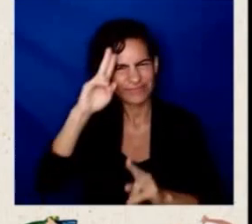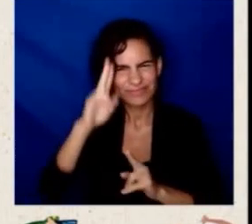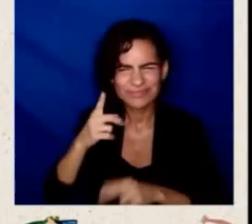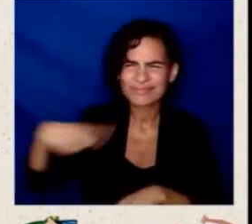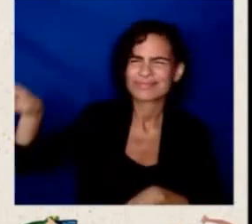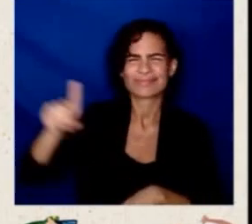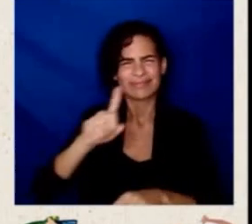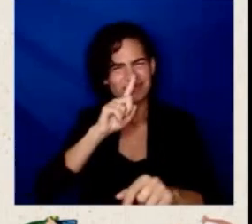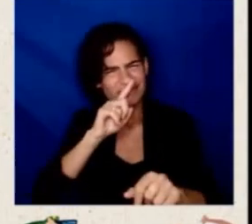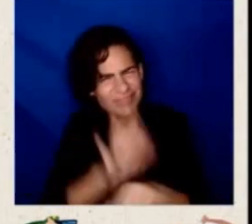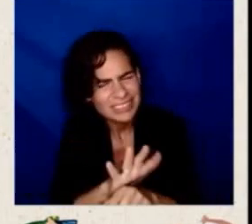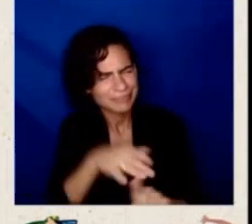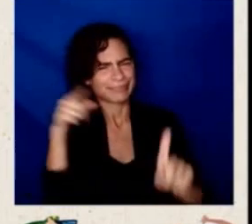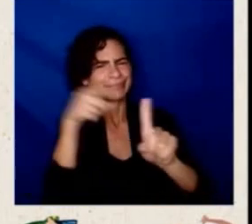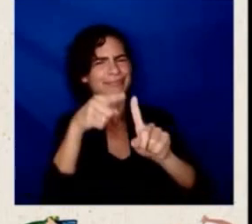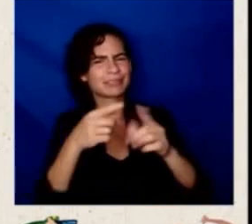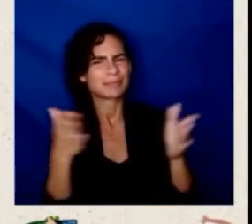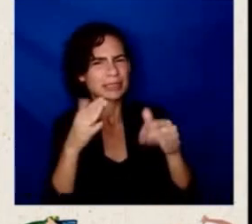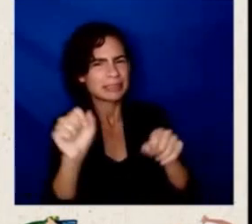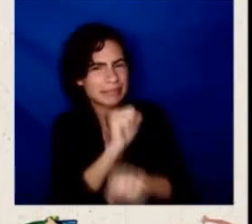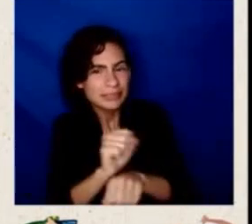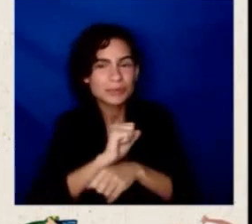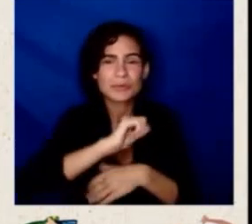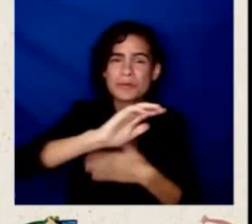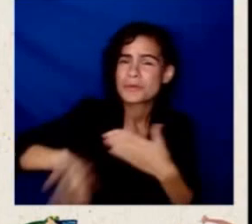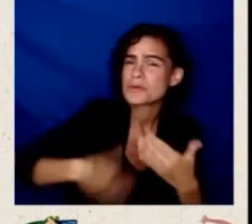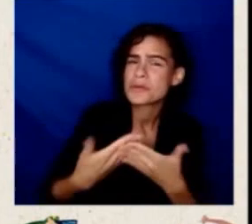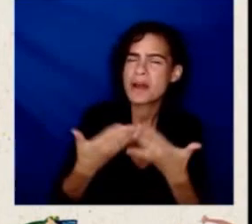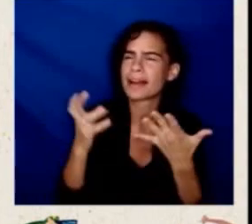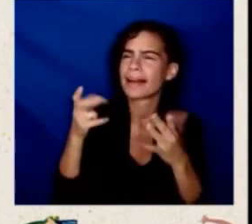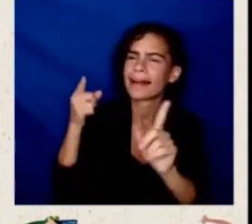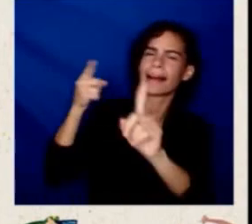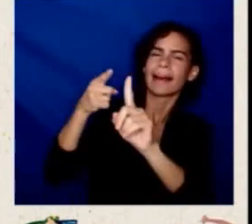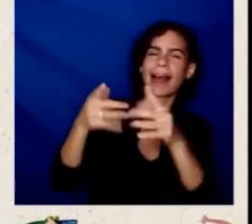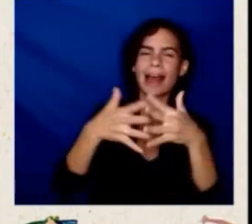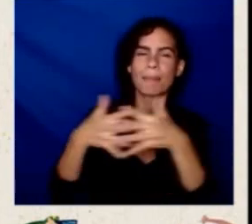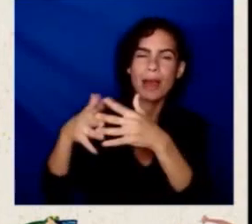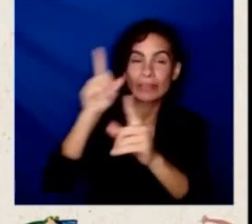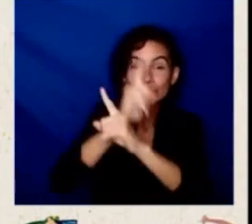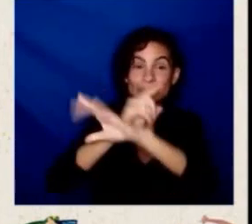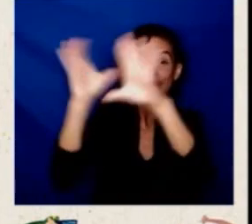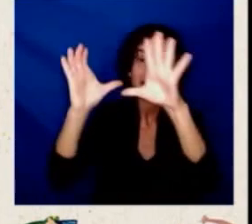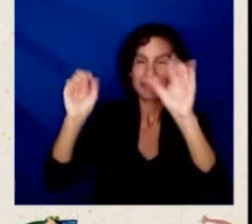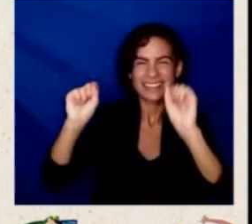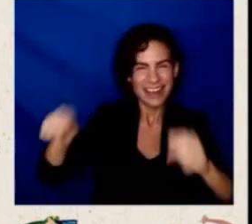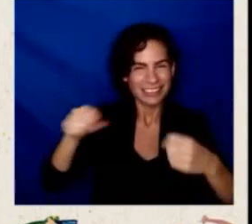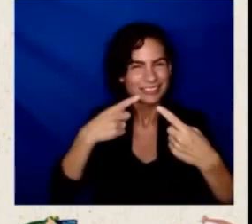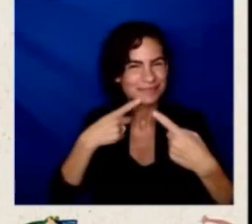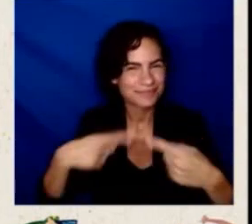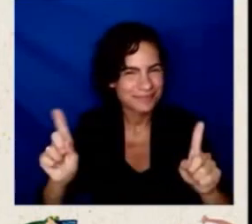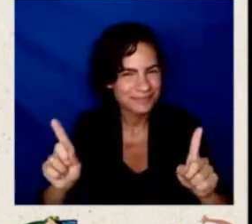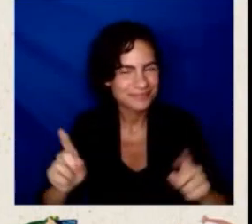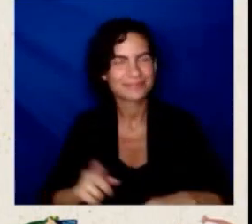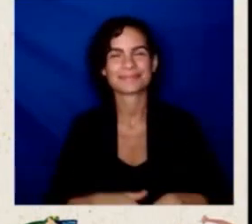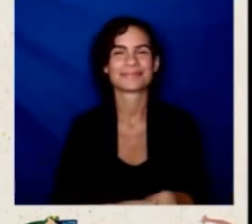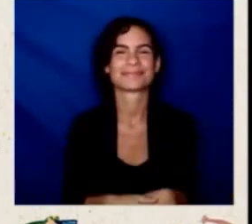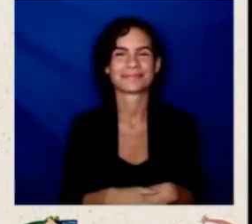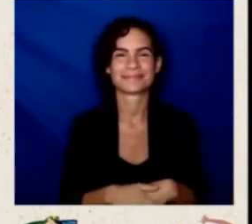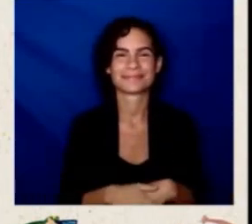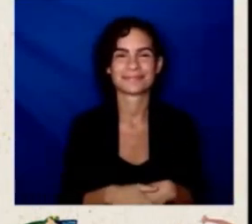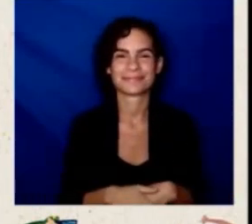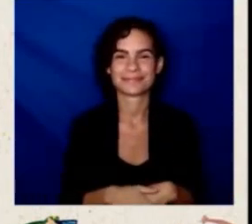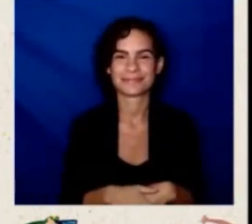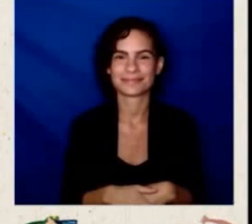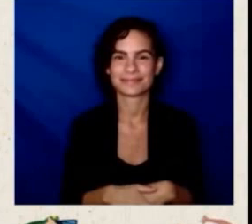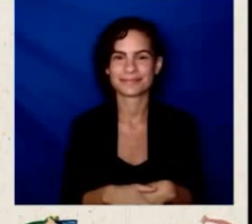the American dream. Thank you. administrator. You know, right before we started this round table, we had a closed